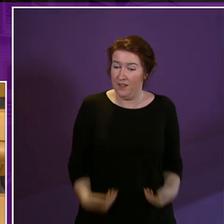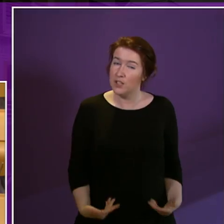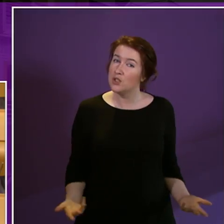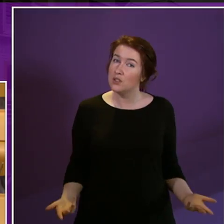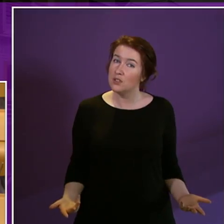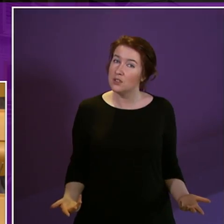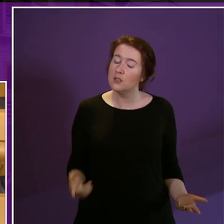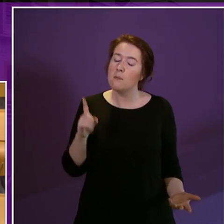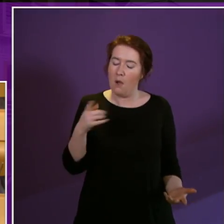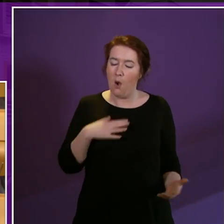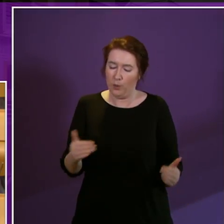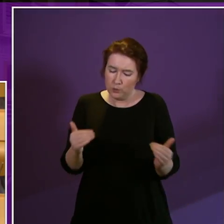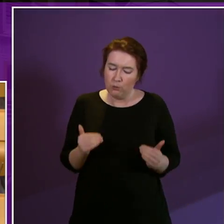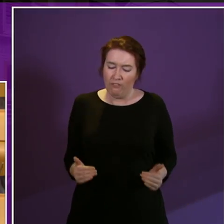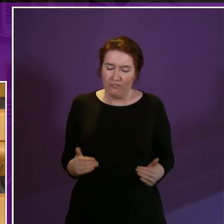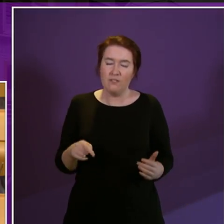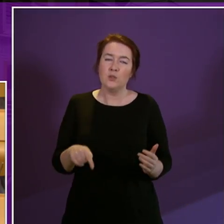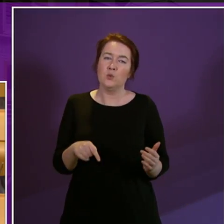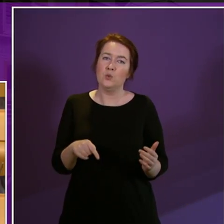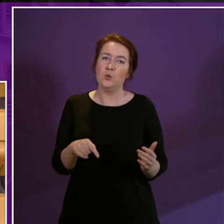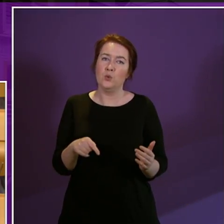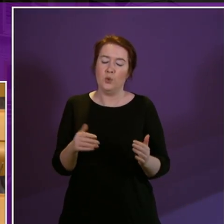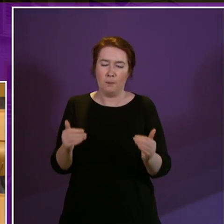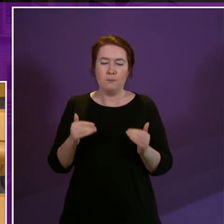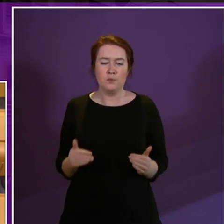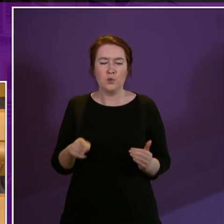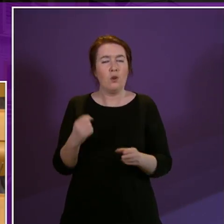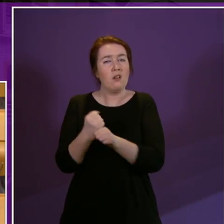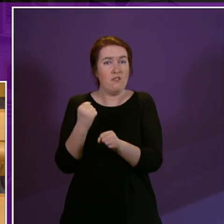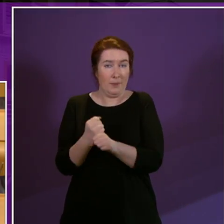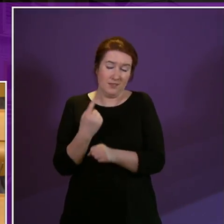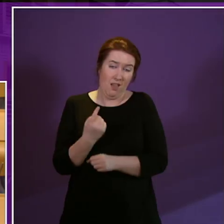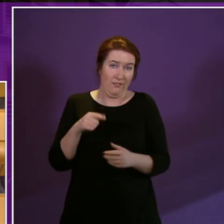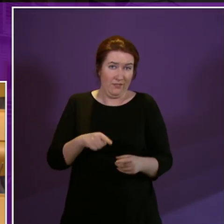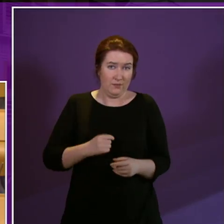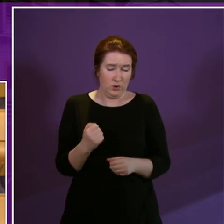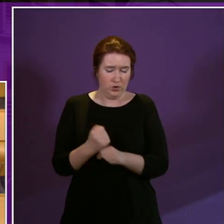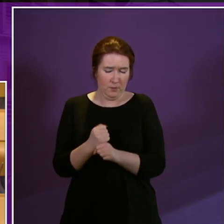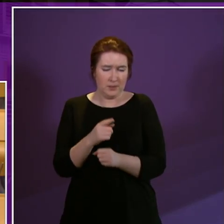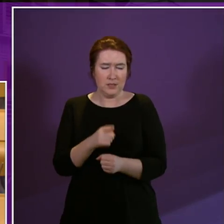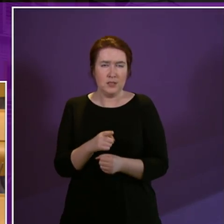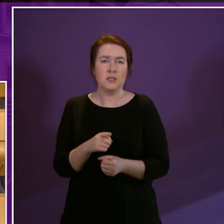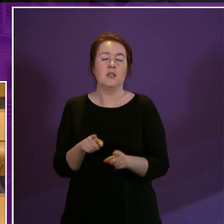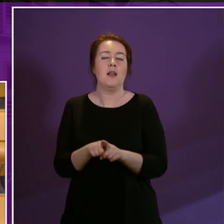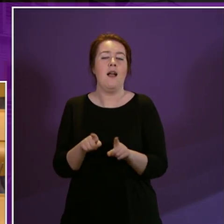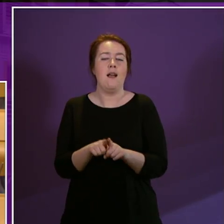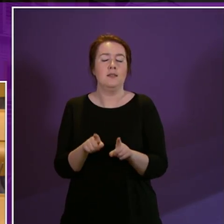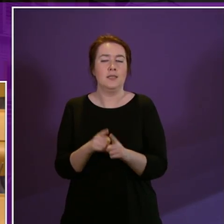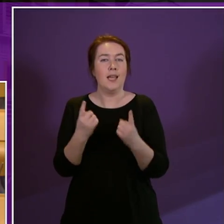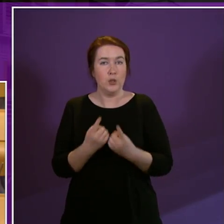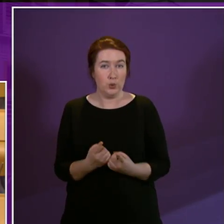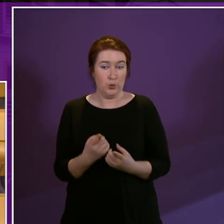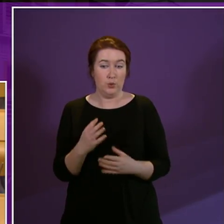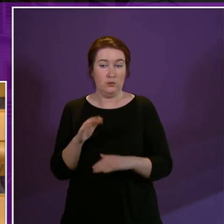But if I could move to the government itself and the issues that